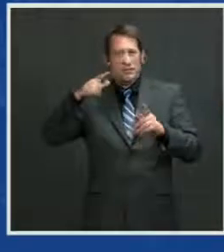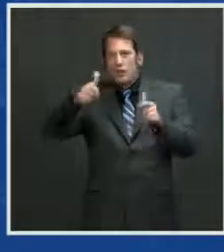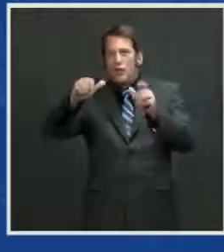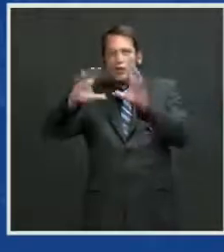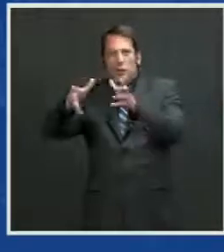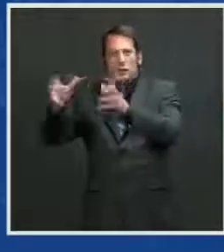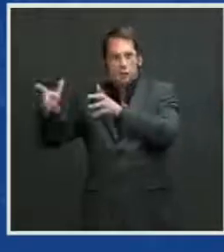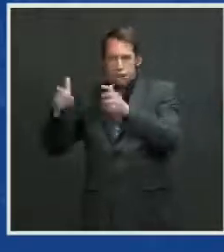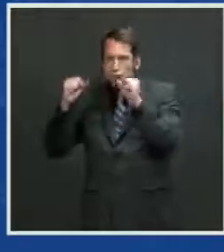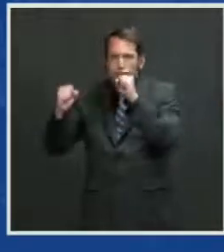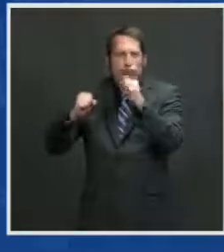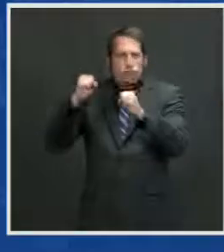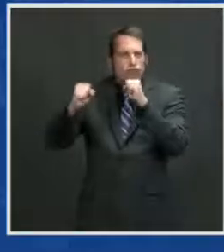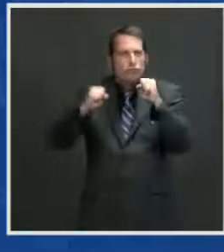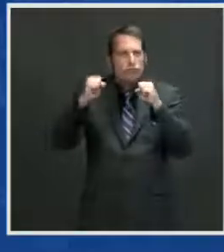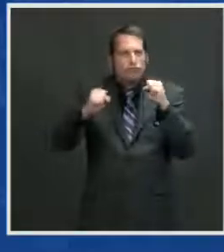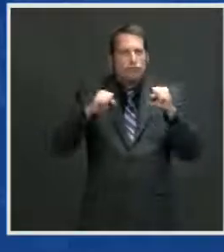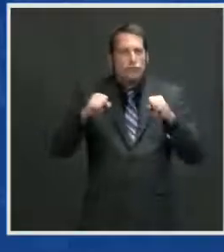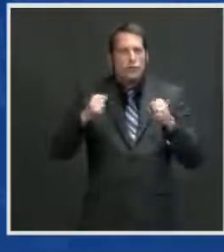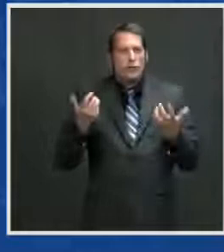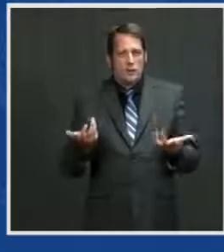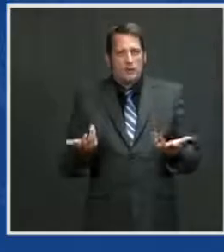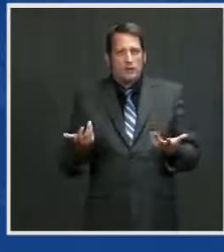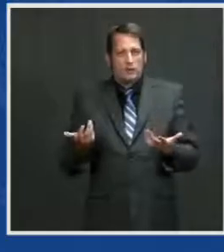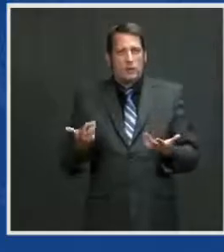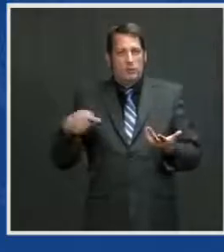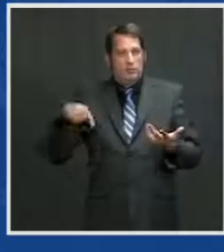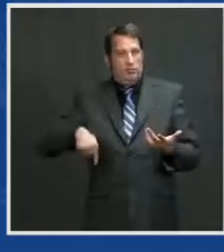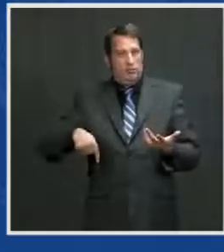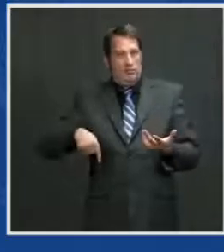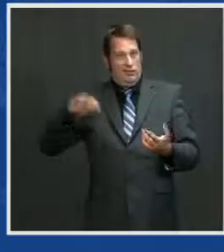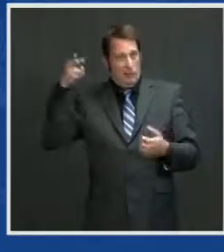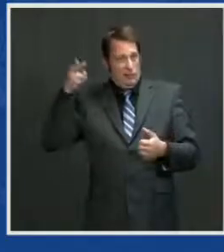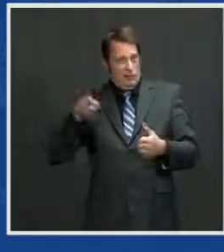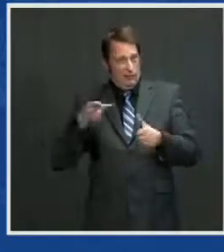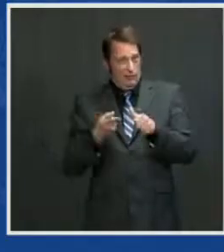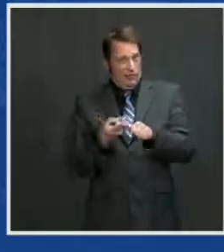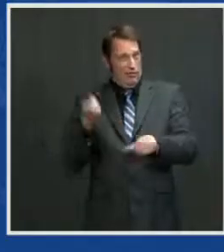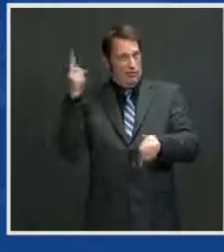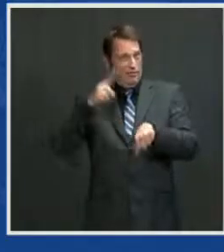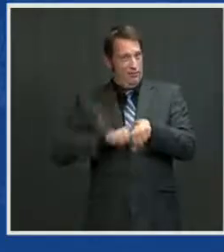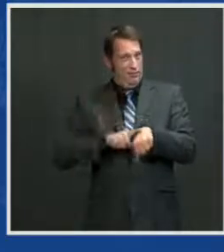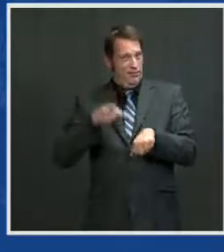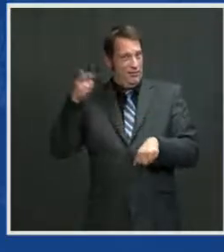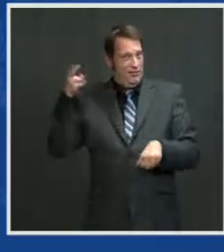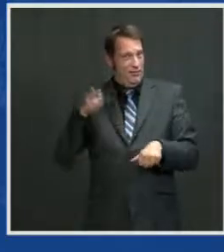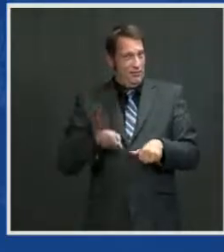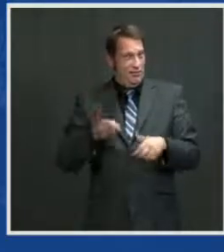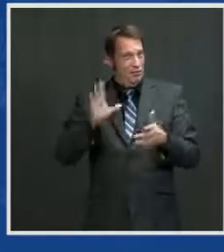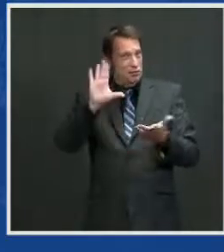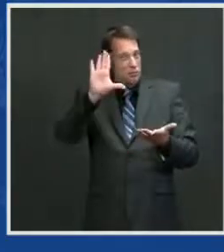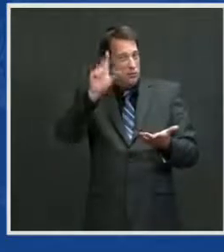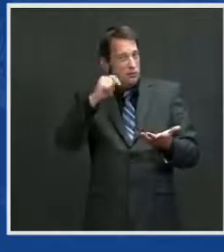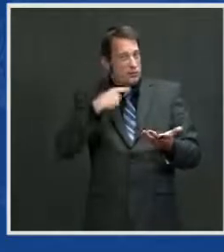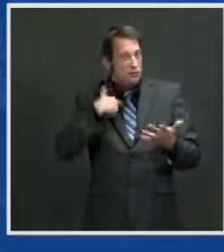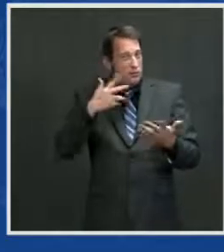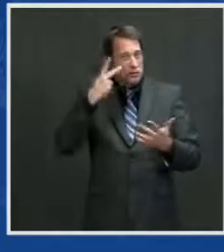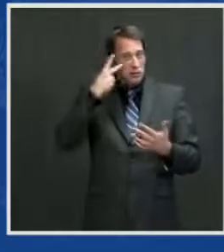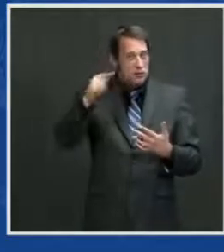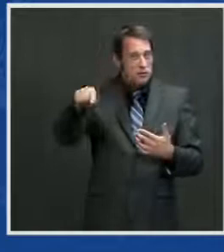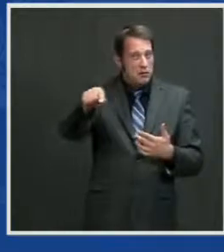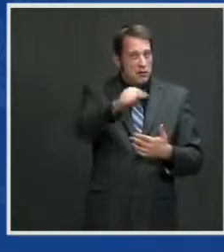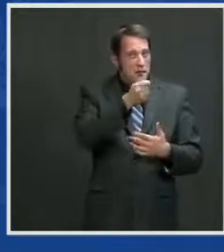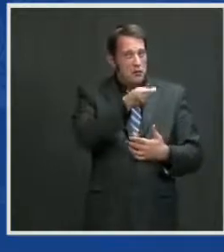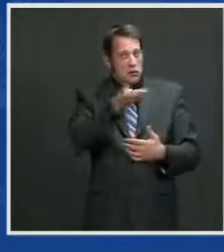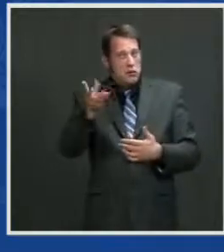And this may be a historic first for an Air Force base, but I hear there just might be a few members of the United States Army here tonight